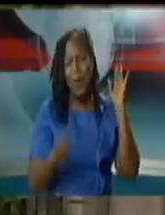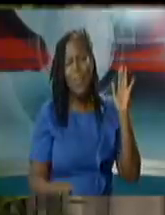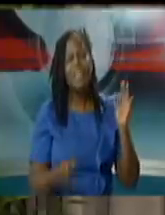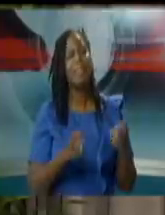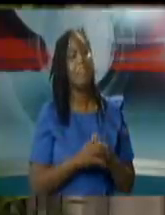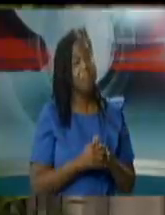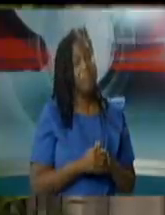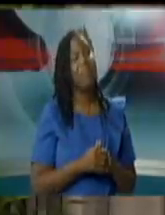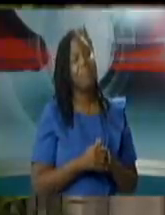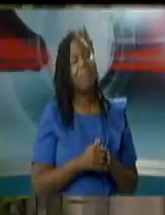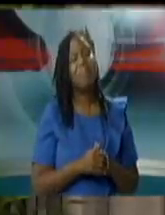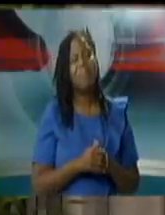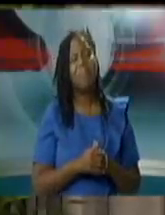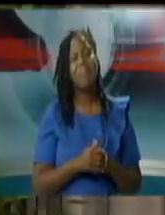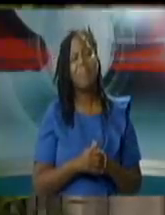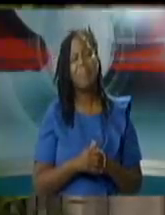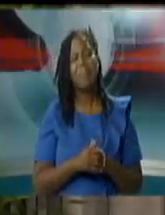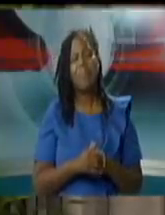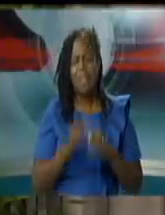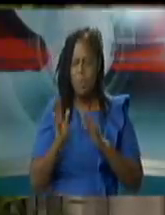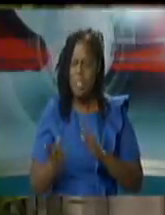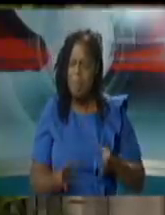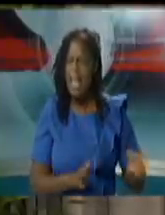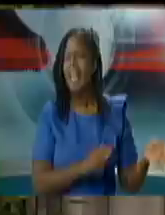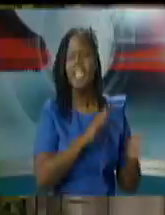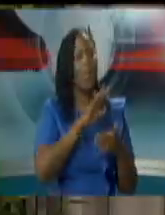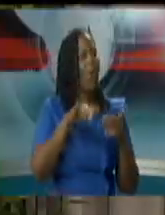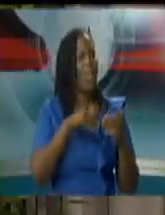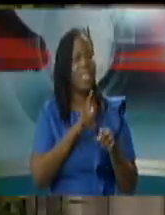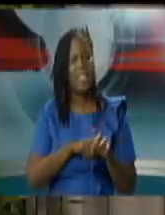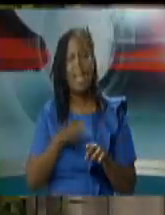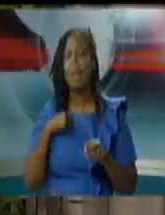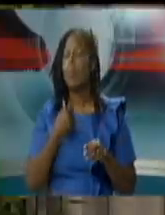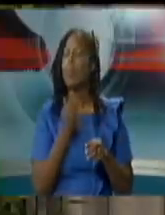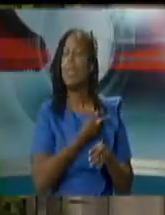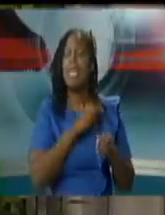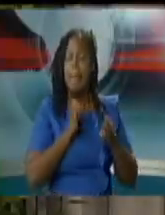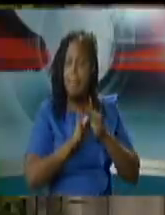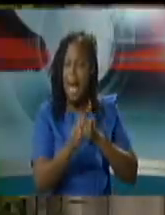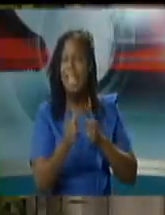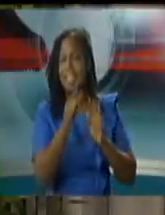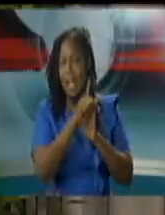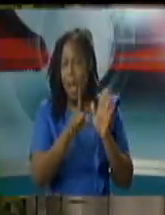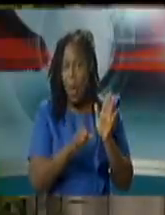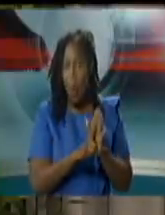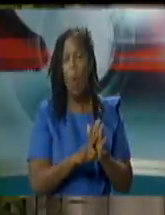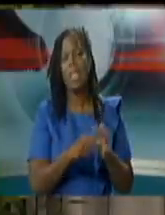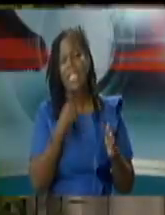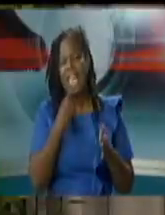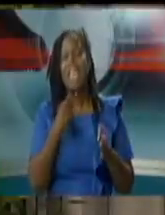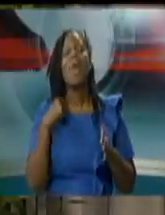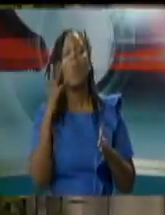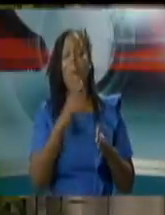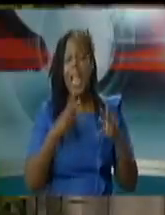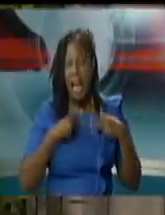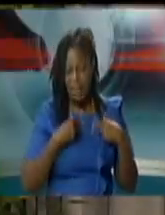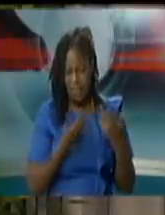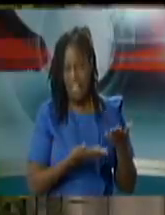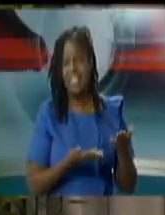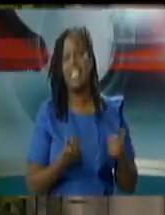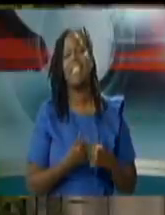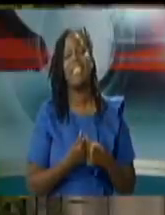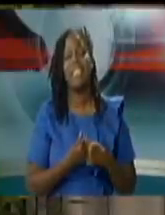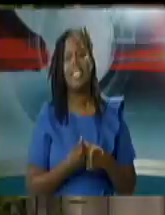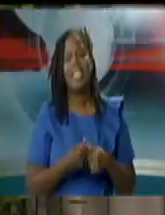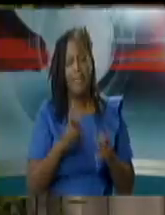and it was in planning it was part of the legislation we passed the bodies that we acquired the people we put into work